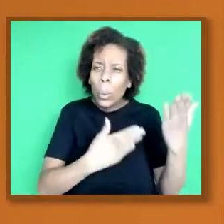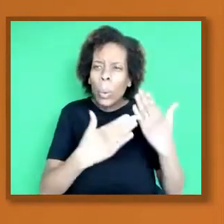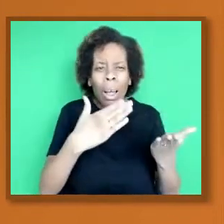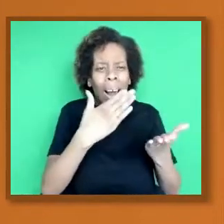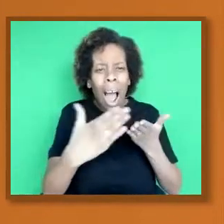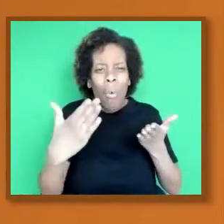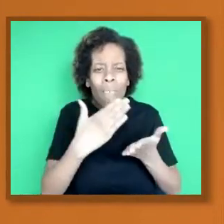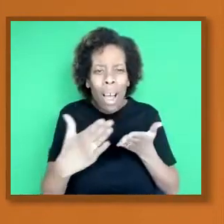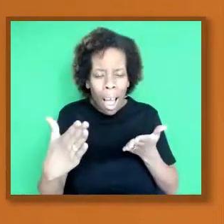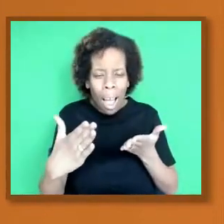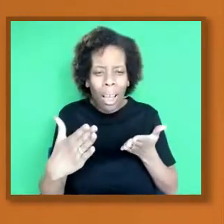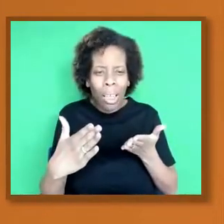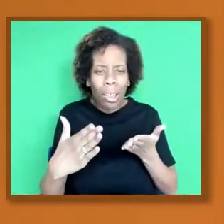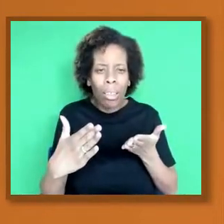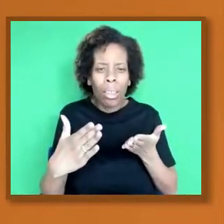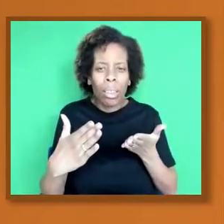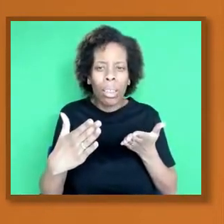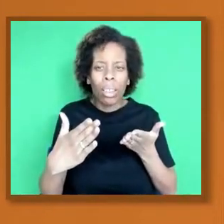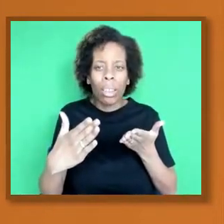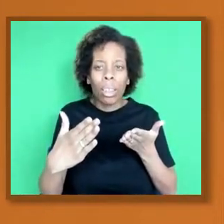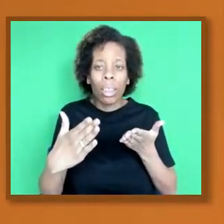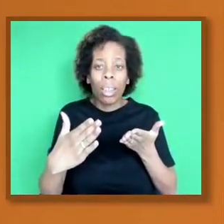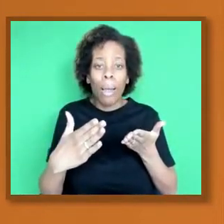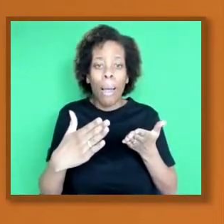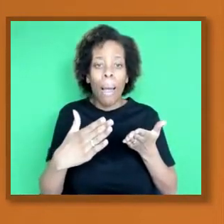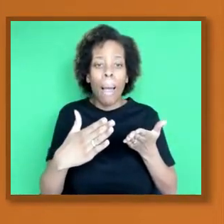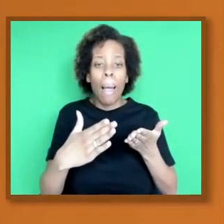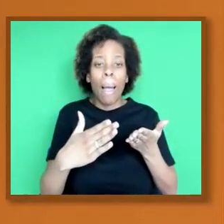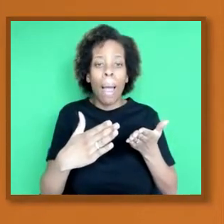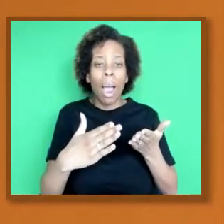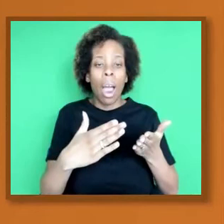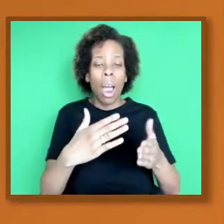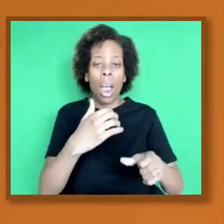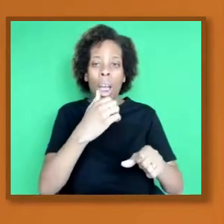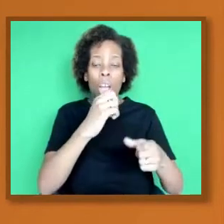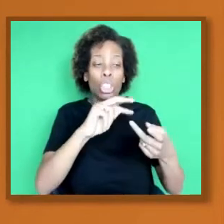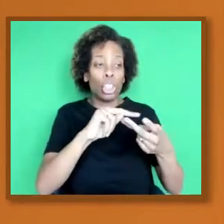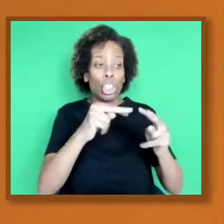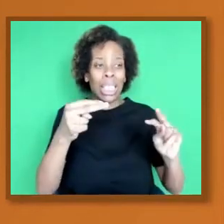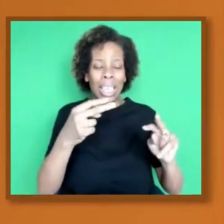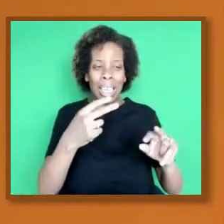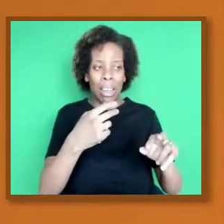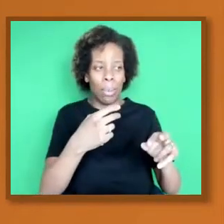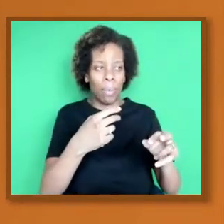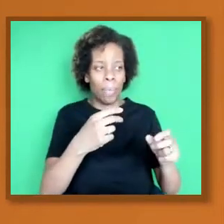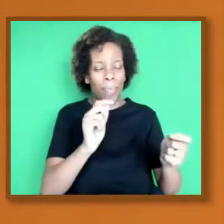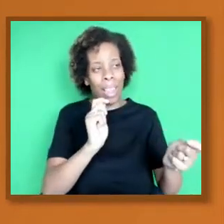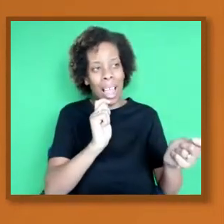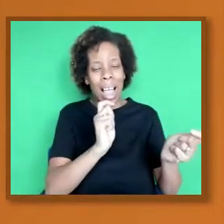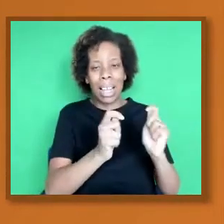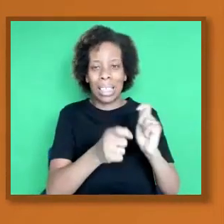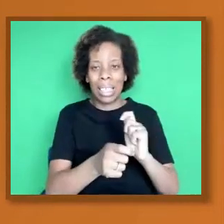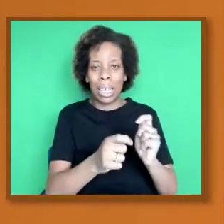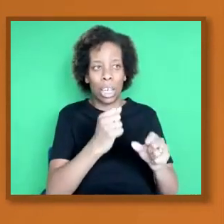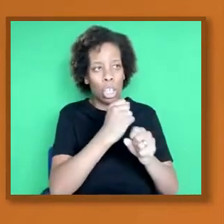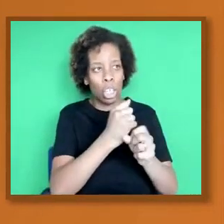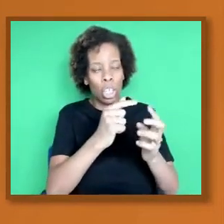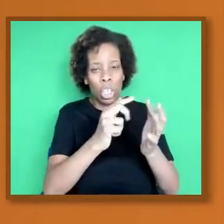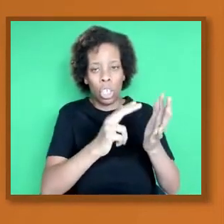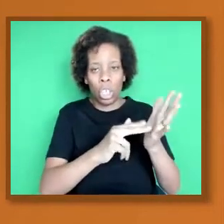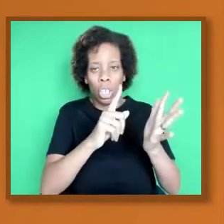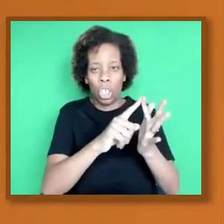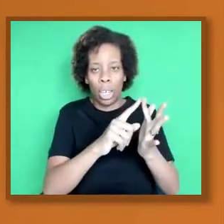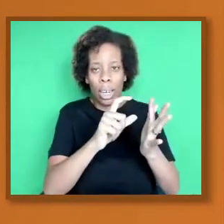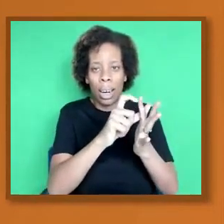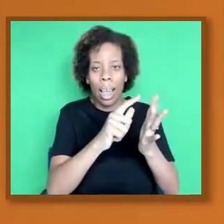the mRNA and gene editing? Because it's... I think that seems to be one of